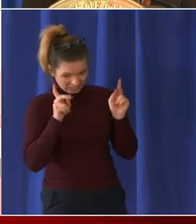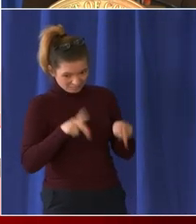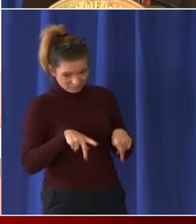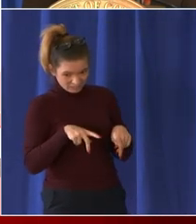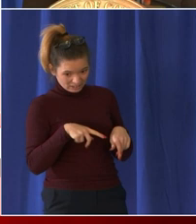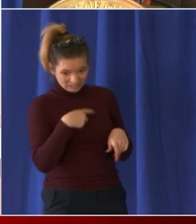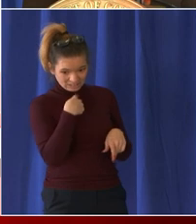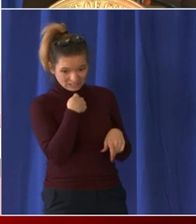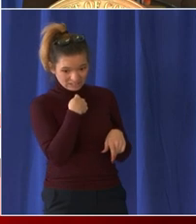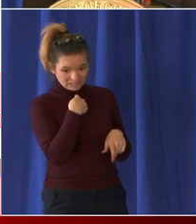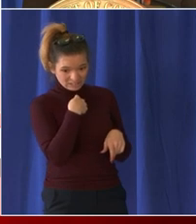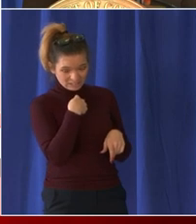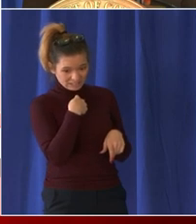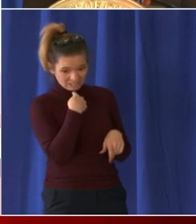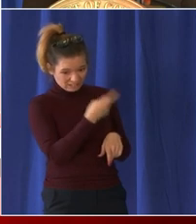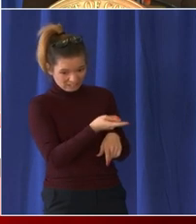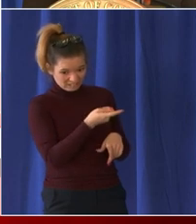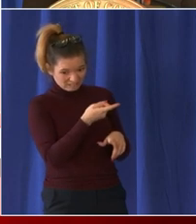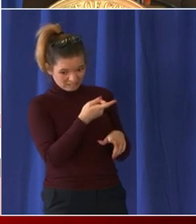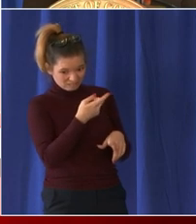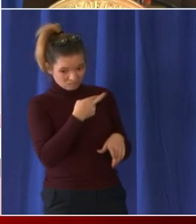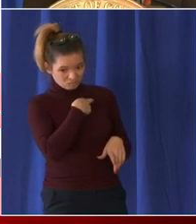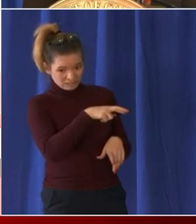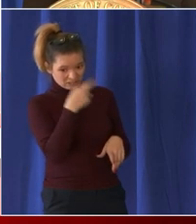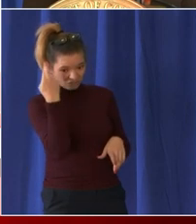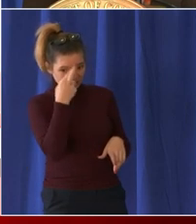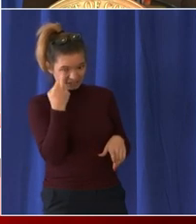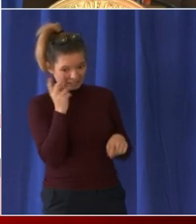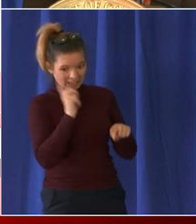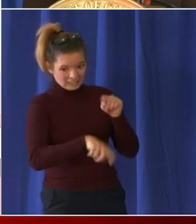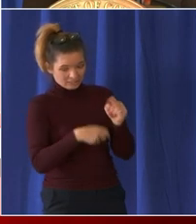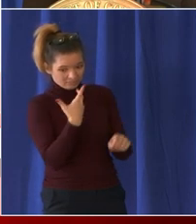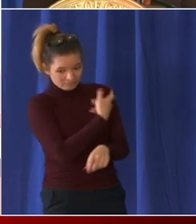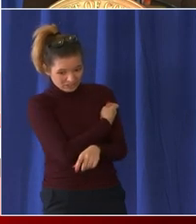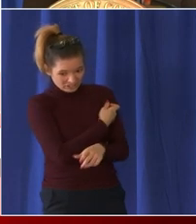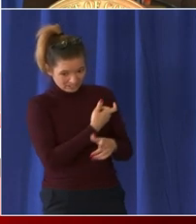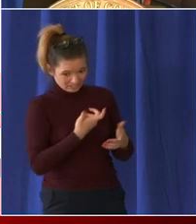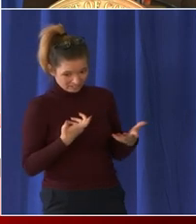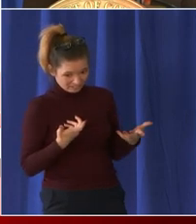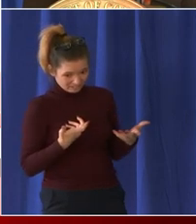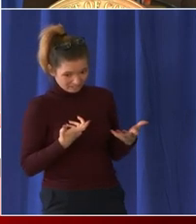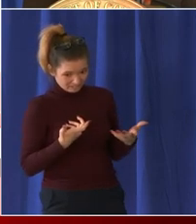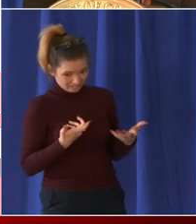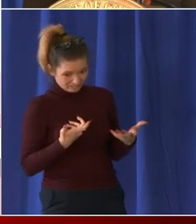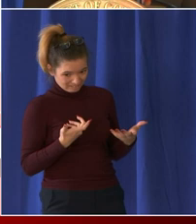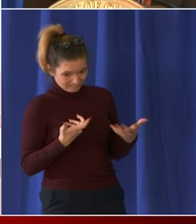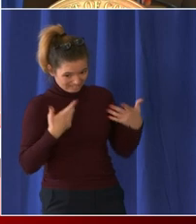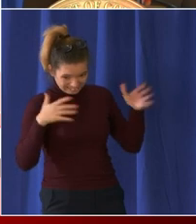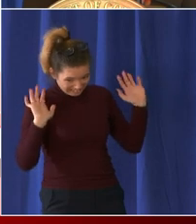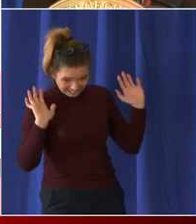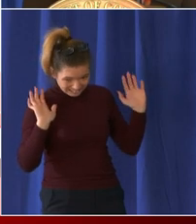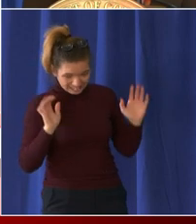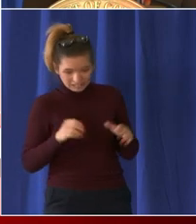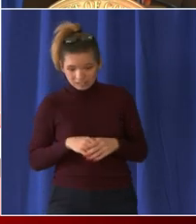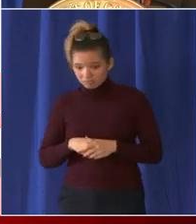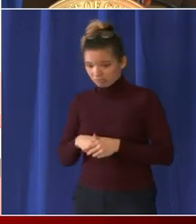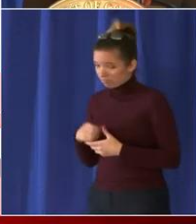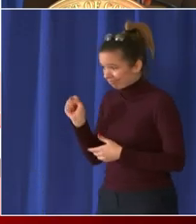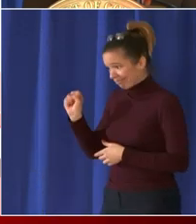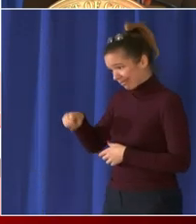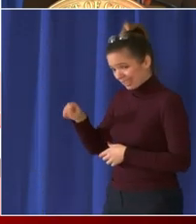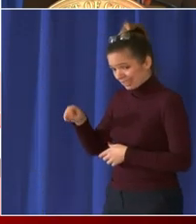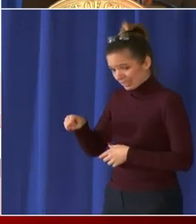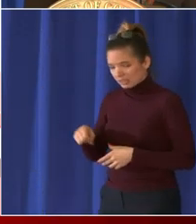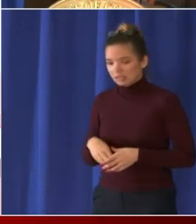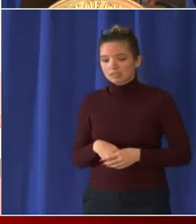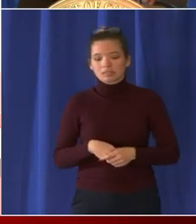show a negative test along with that the negative test is the requirement okay is there a concern there about people taking advantage of